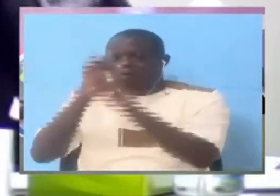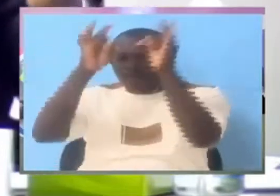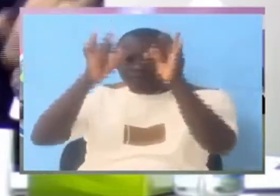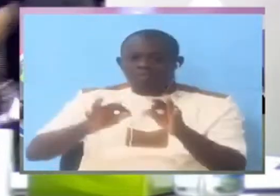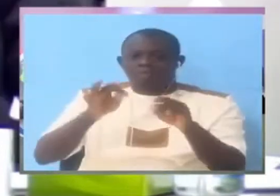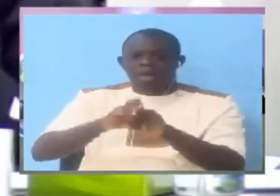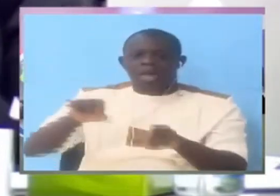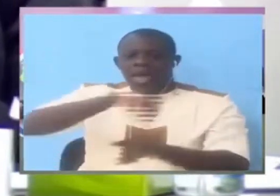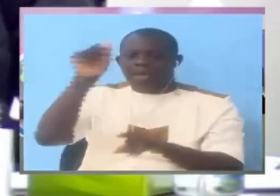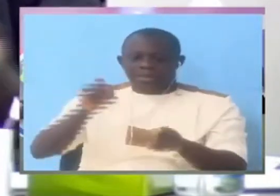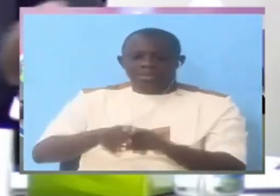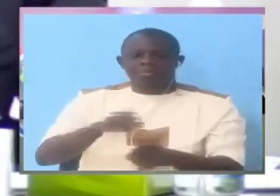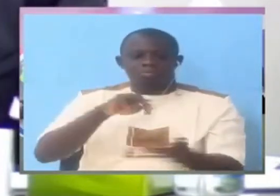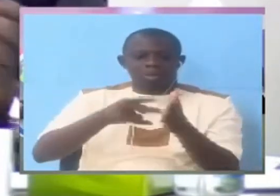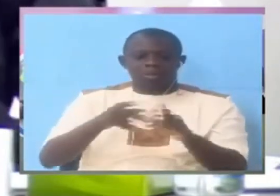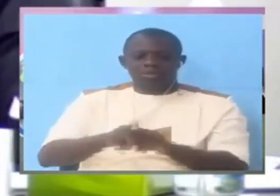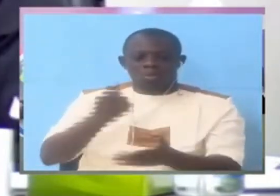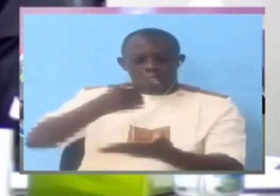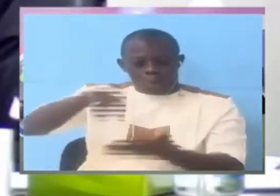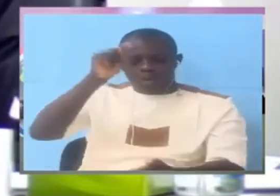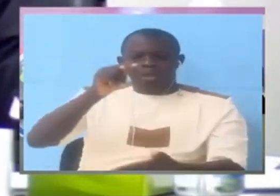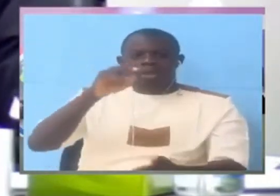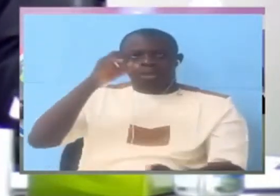And correctly guess the team that dealt with him.